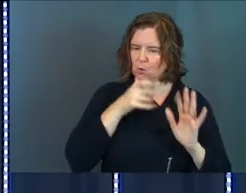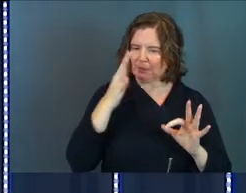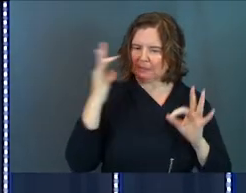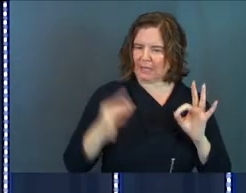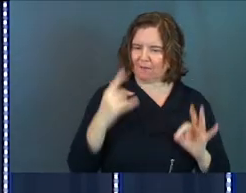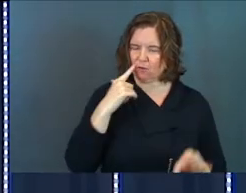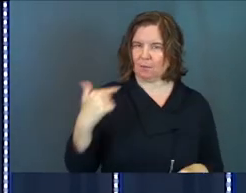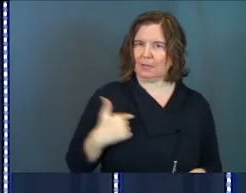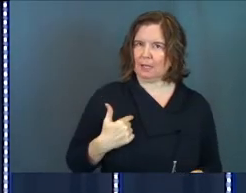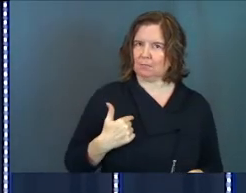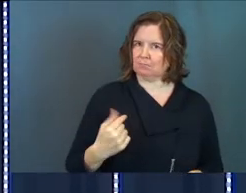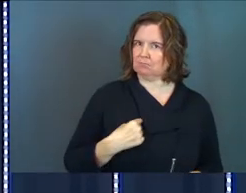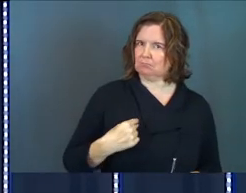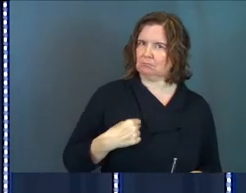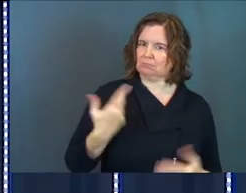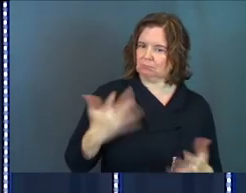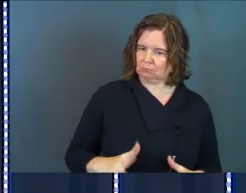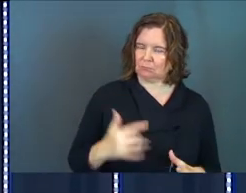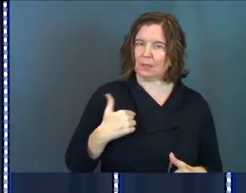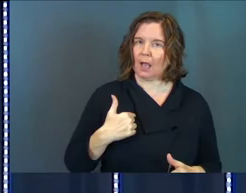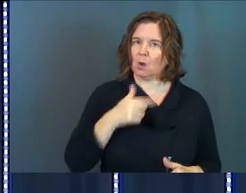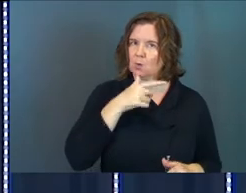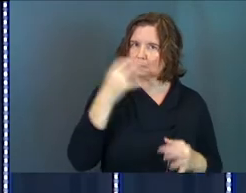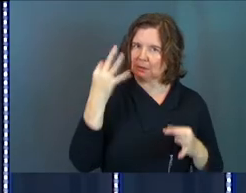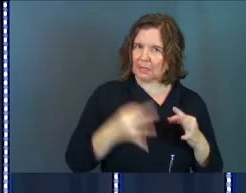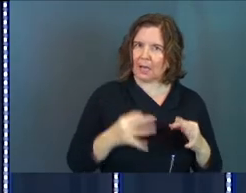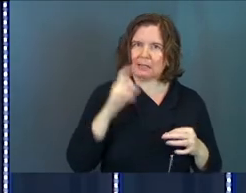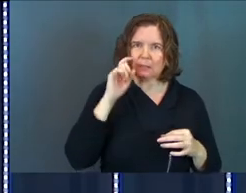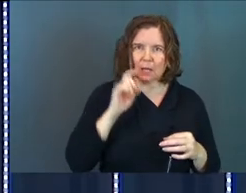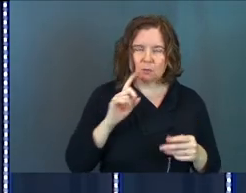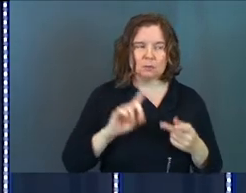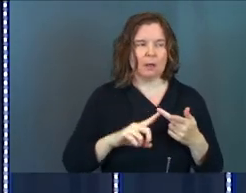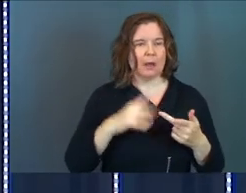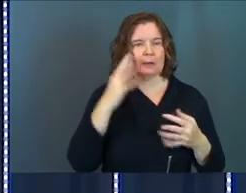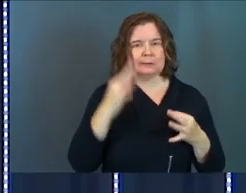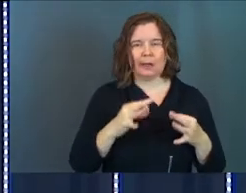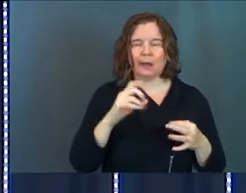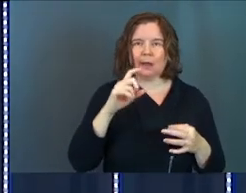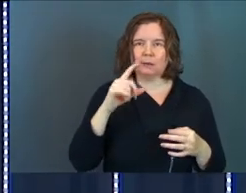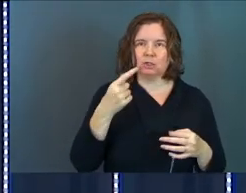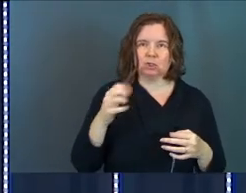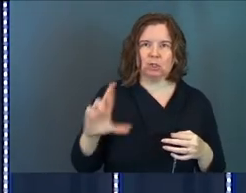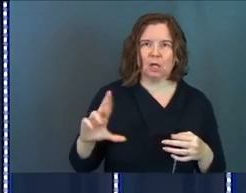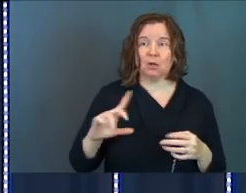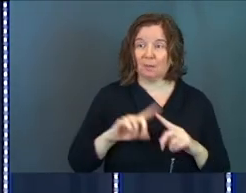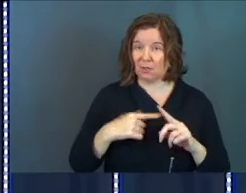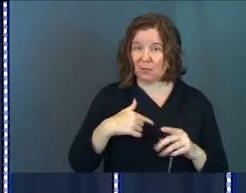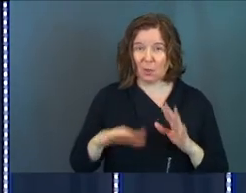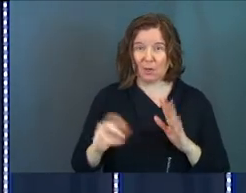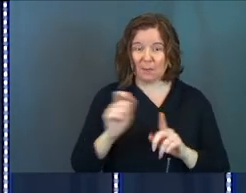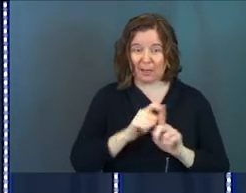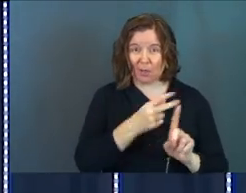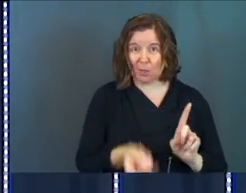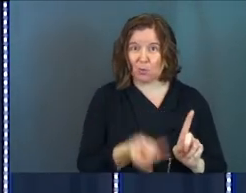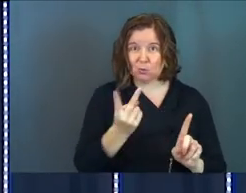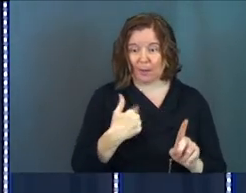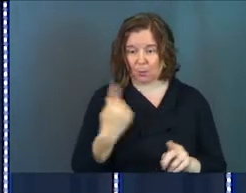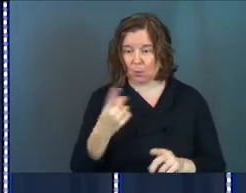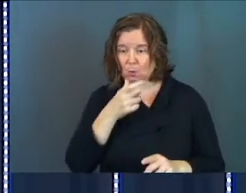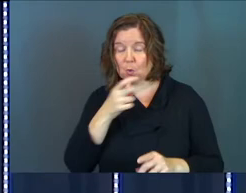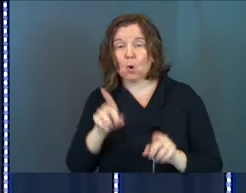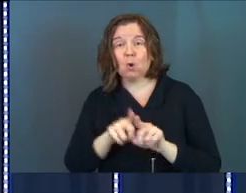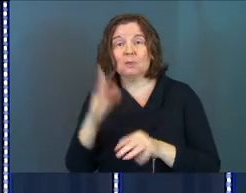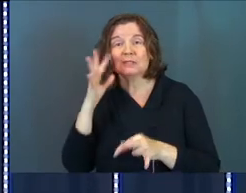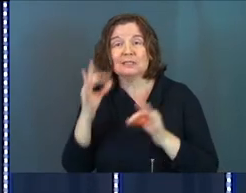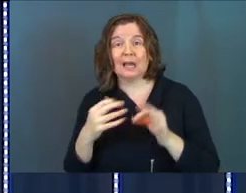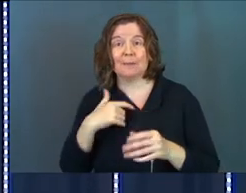who decides for me. I'm the one who decides sexuality. I'm the one who decides gender. But don't just pick on those two. I'm the one